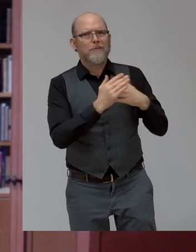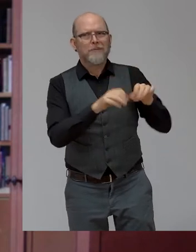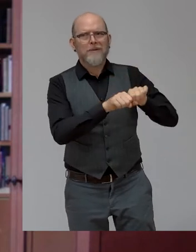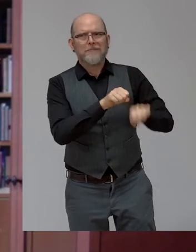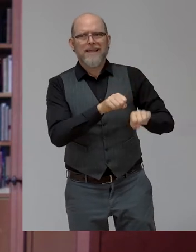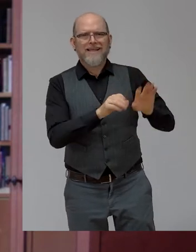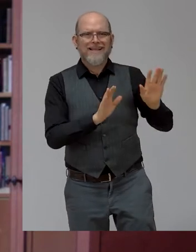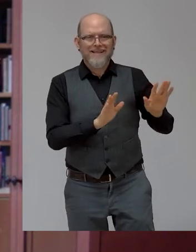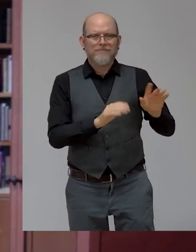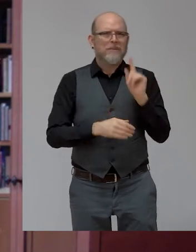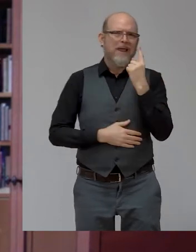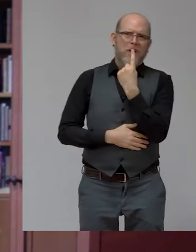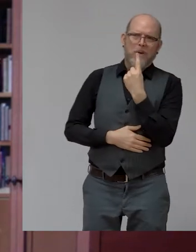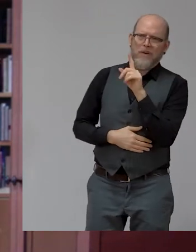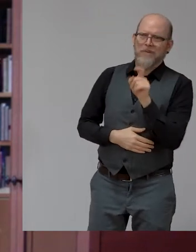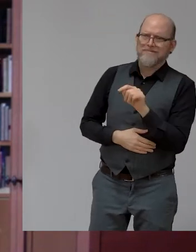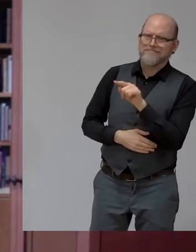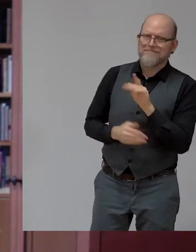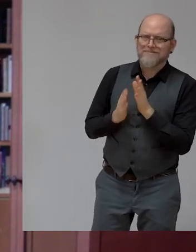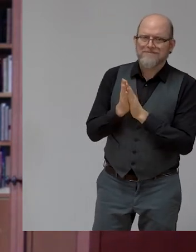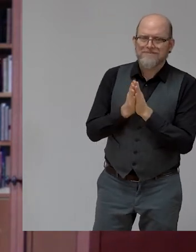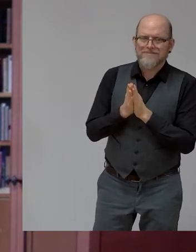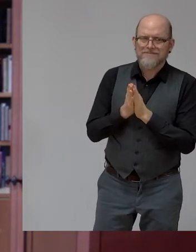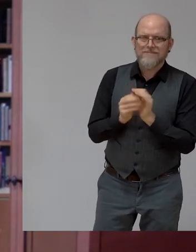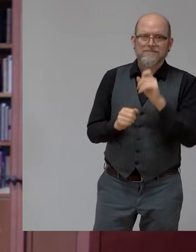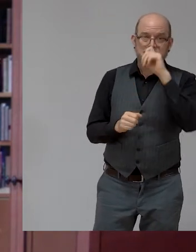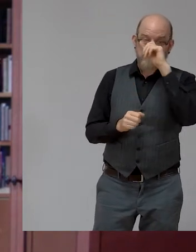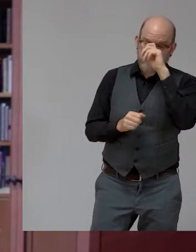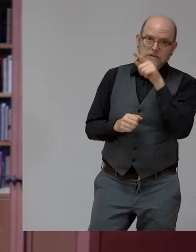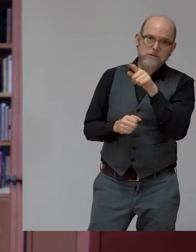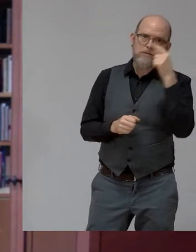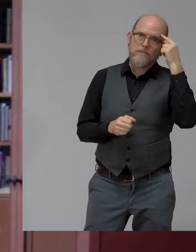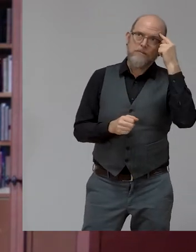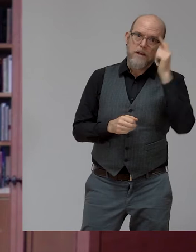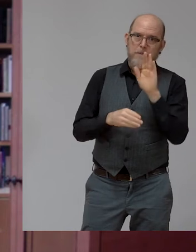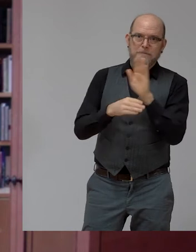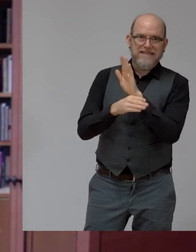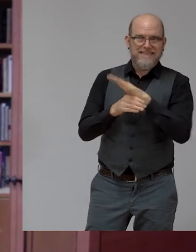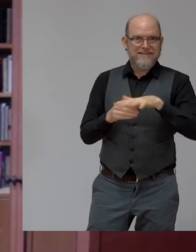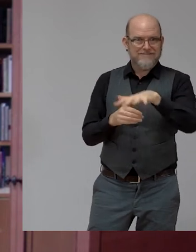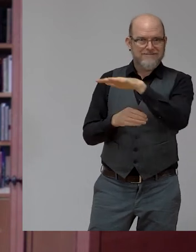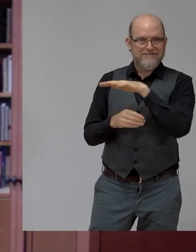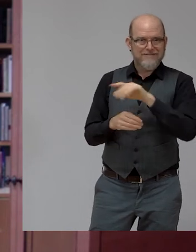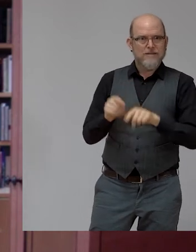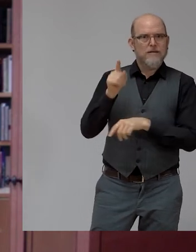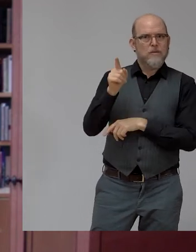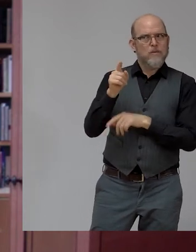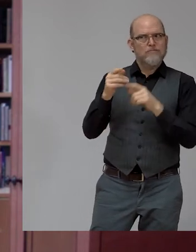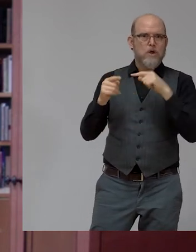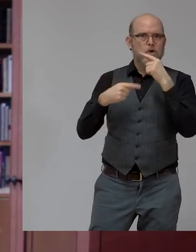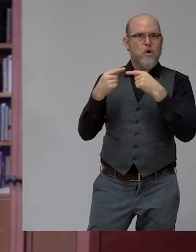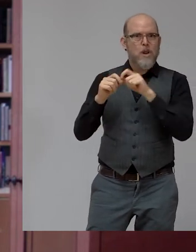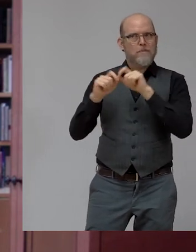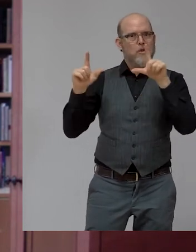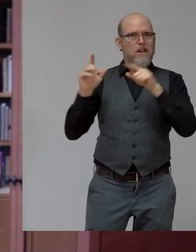inspire people in the business to actually come with you on this, I know you've got a program.